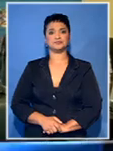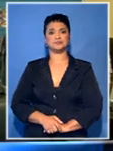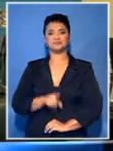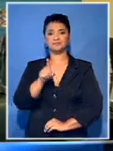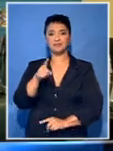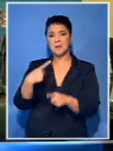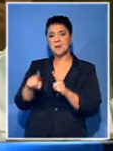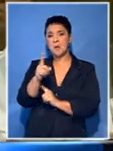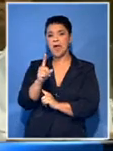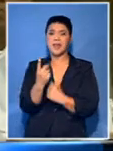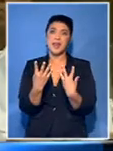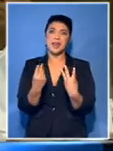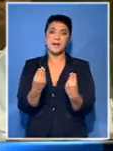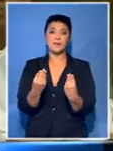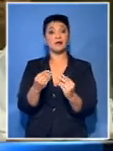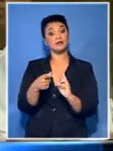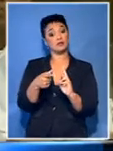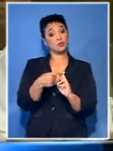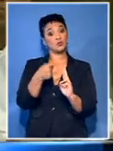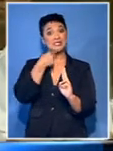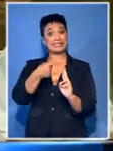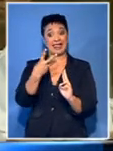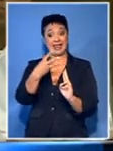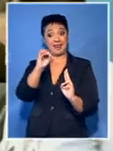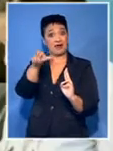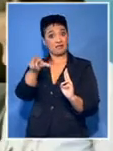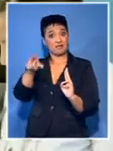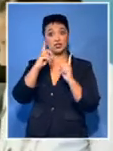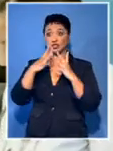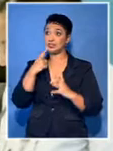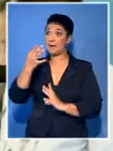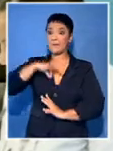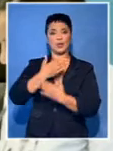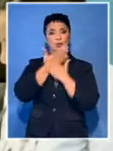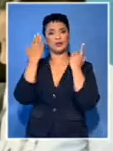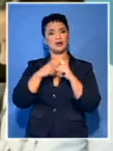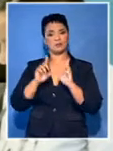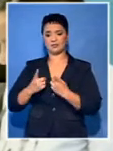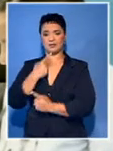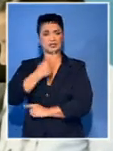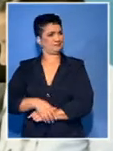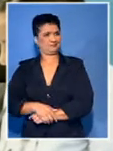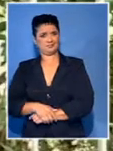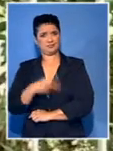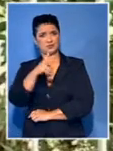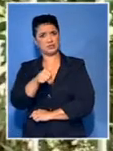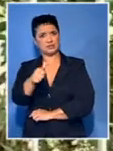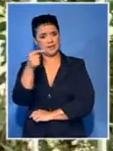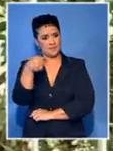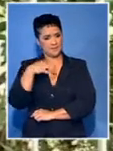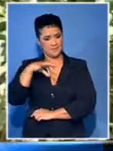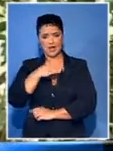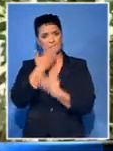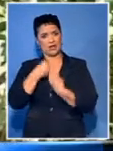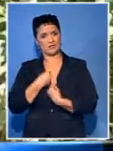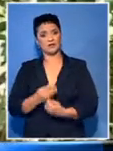Satu insists 900 teachers are not paid, while the department says it's only 216. We are